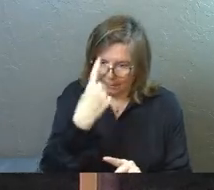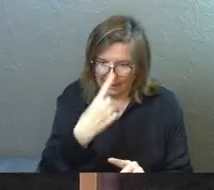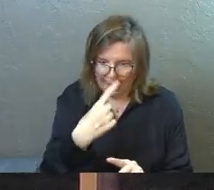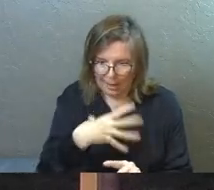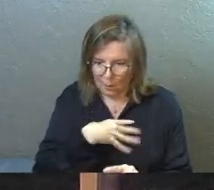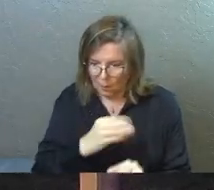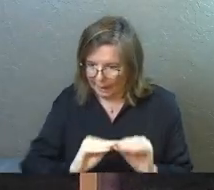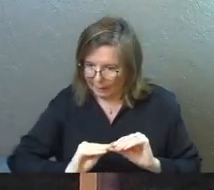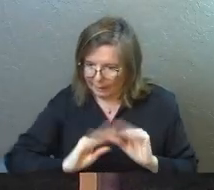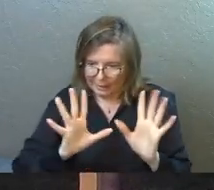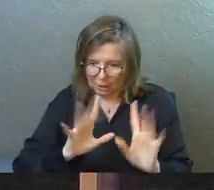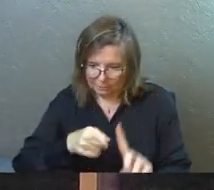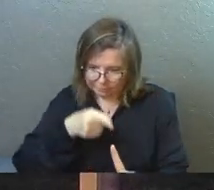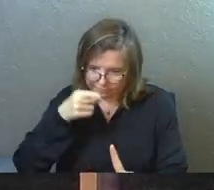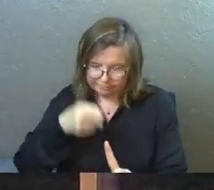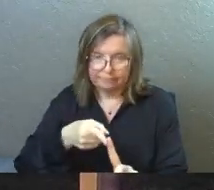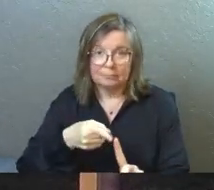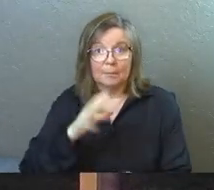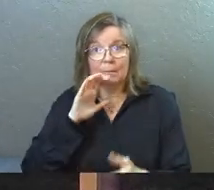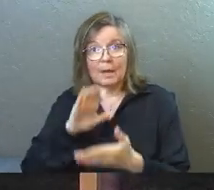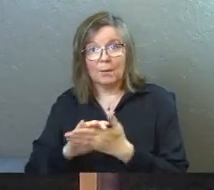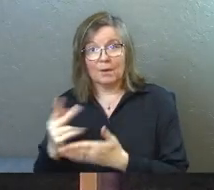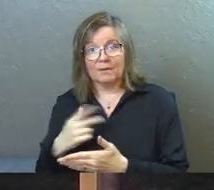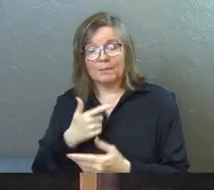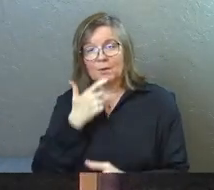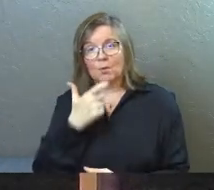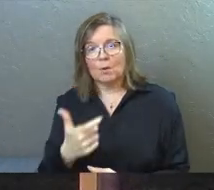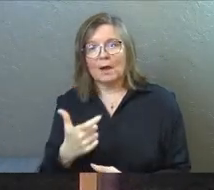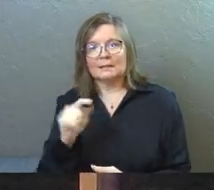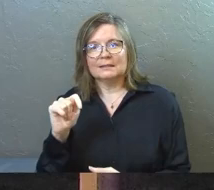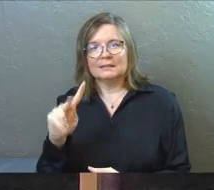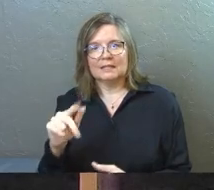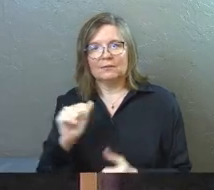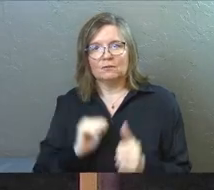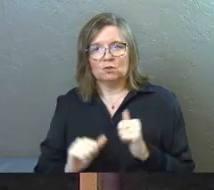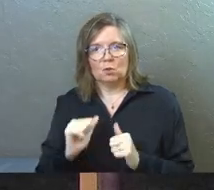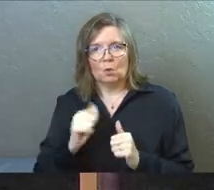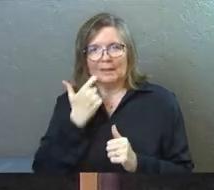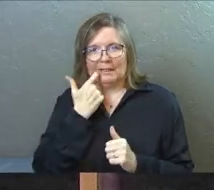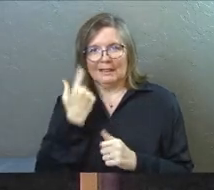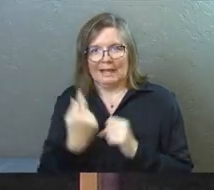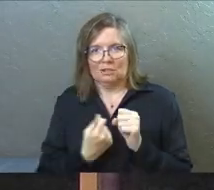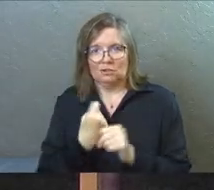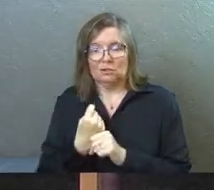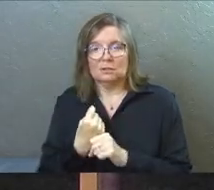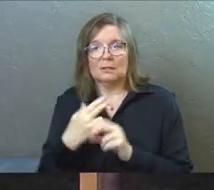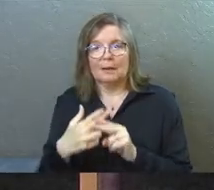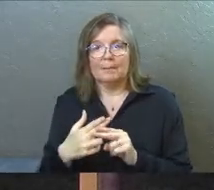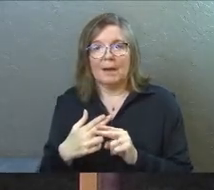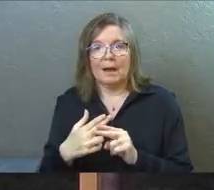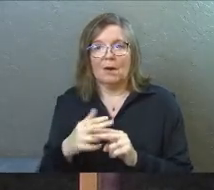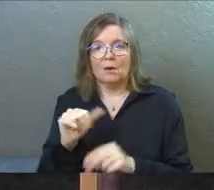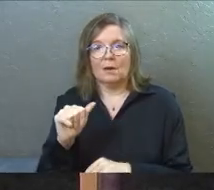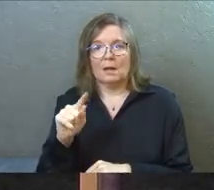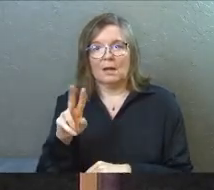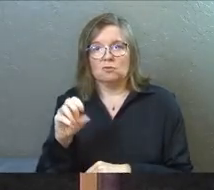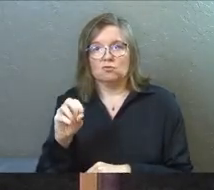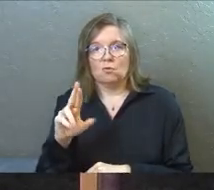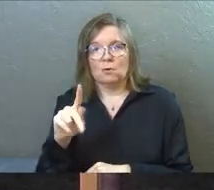and white accuracy. My wife and I have been watching this TV show the last year and it's about astronauts.